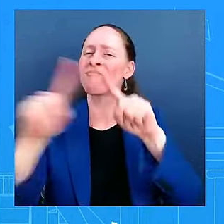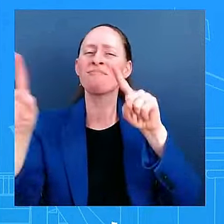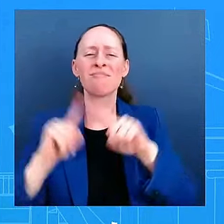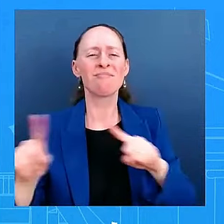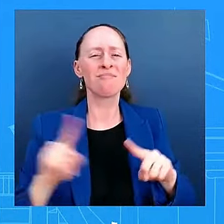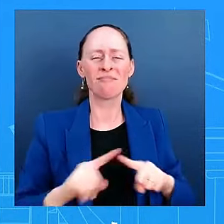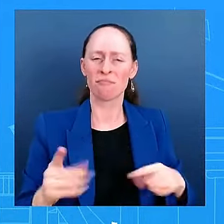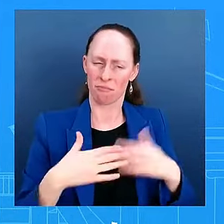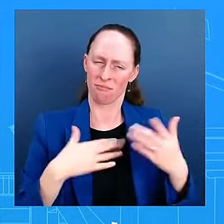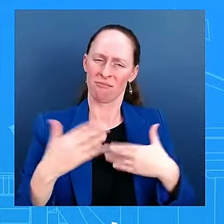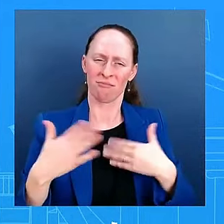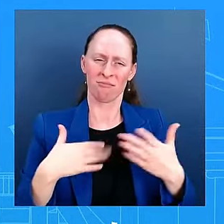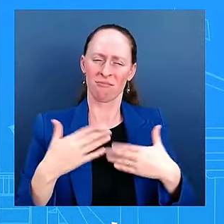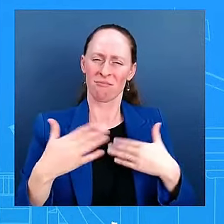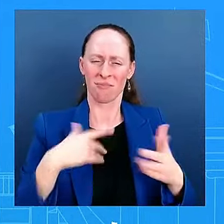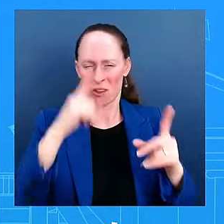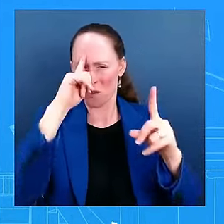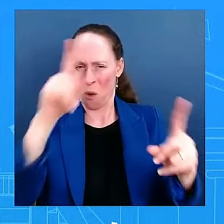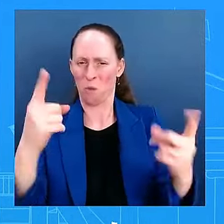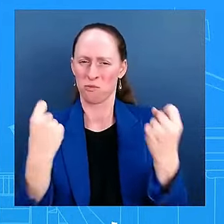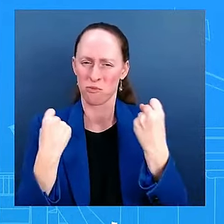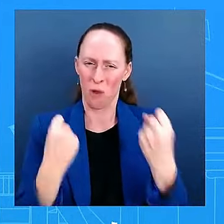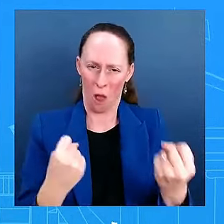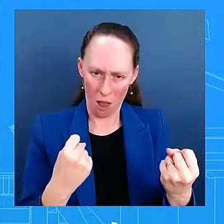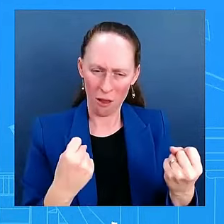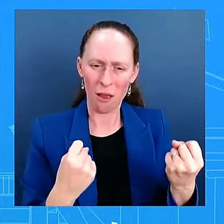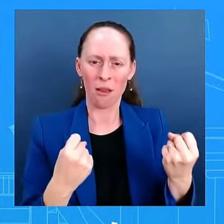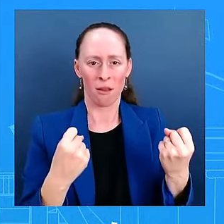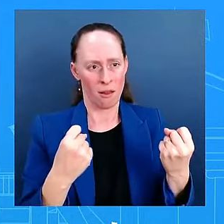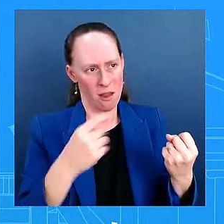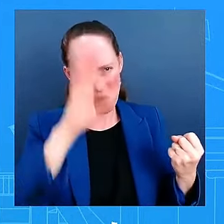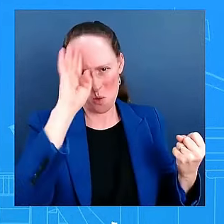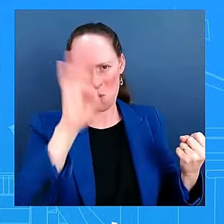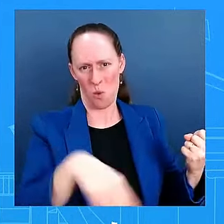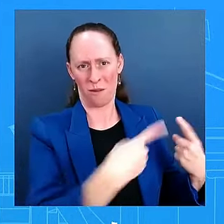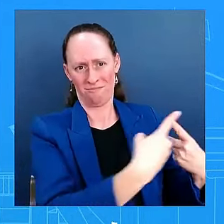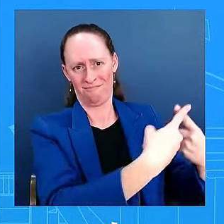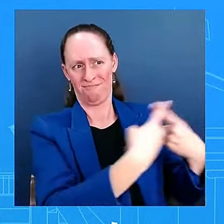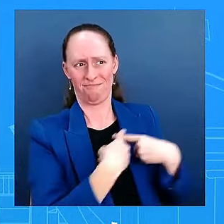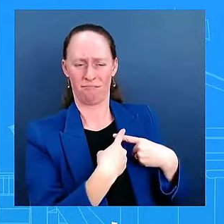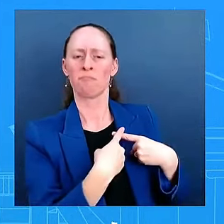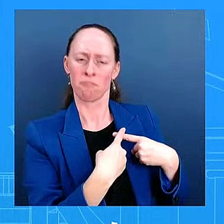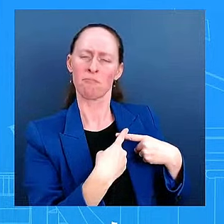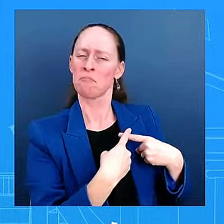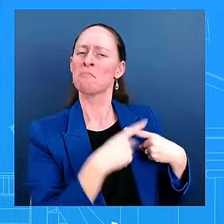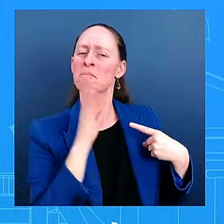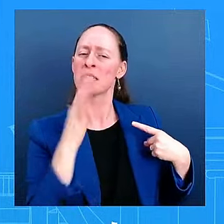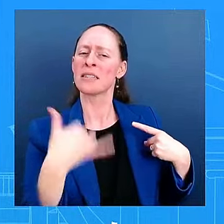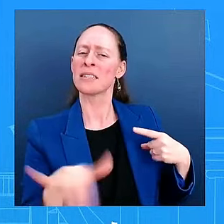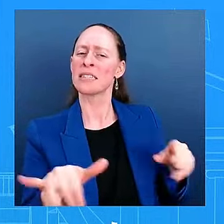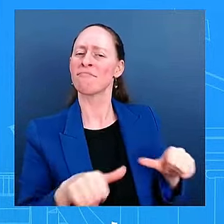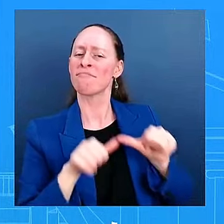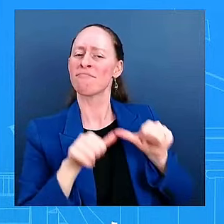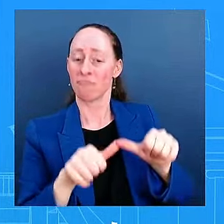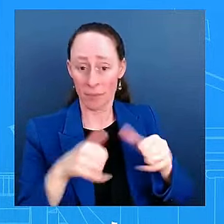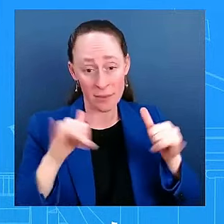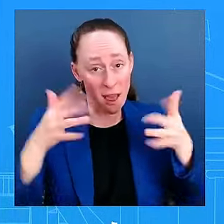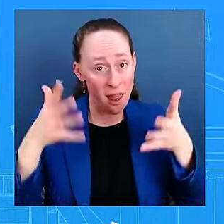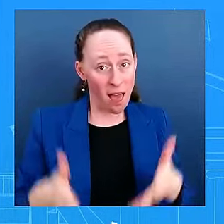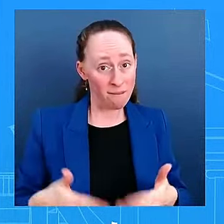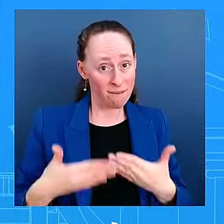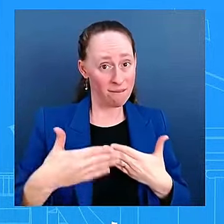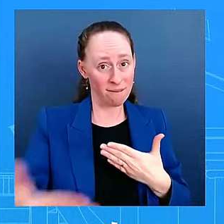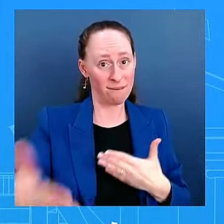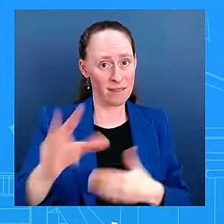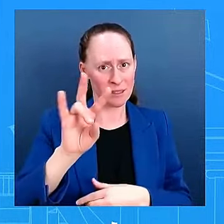on us on. And so we're going to continue to do that. That's going to be our focus in the next 74 days. I just don't have anything to read out. But our message is